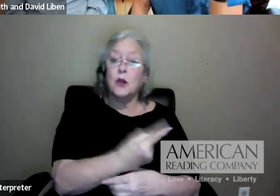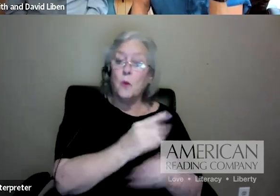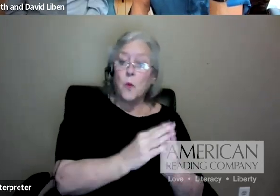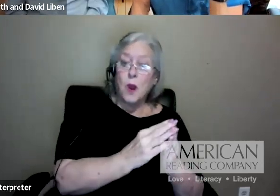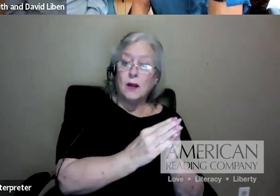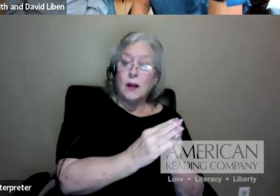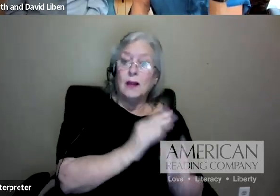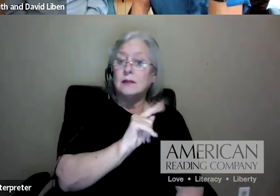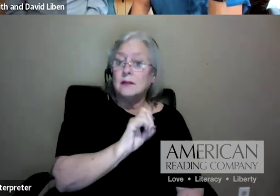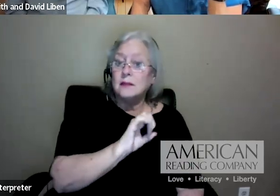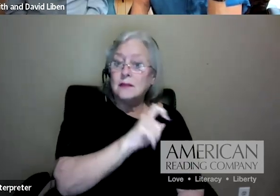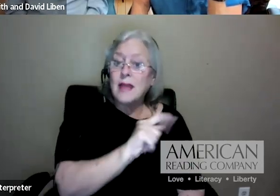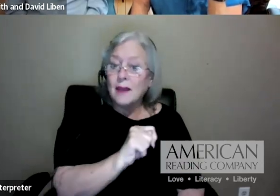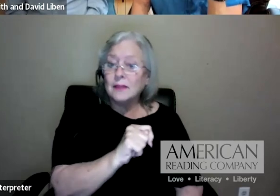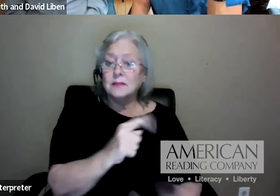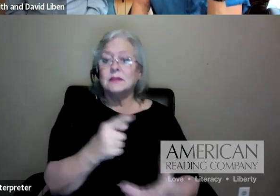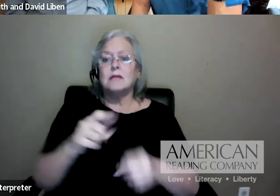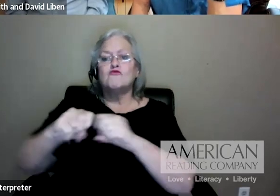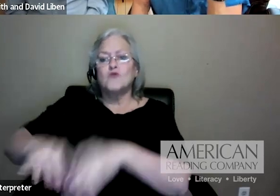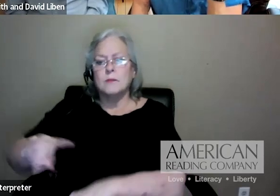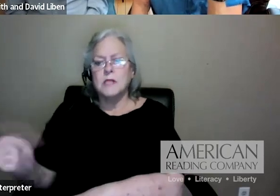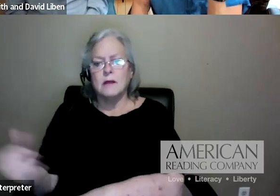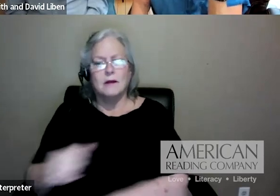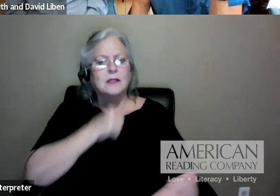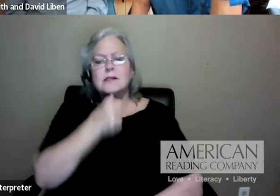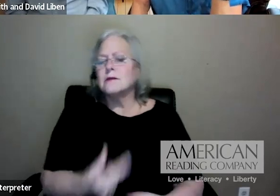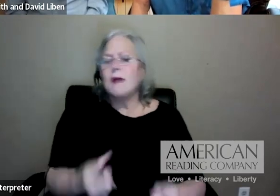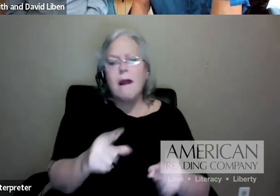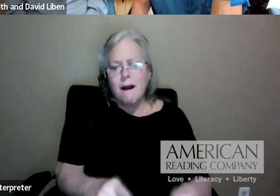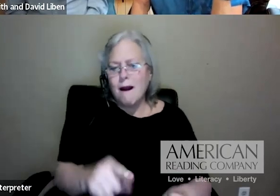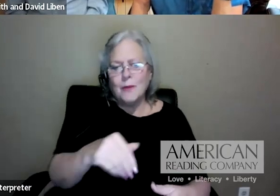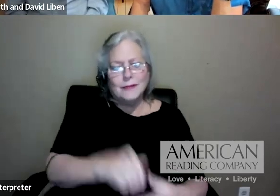happen in a level text program, just to say it. So those are my two cents.